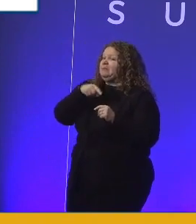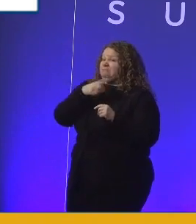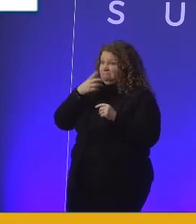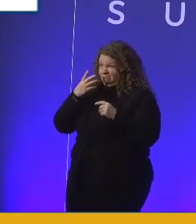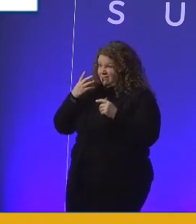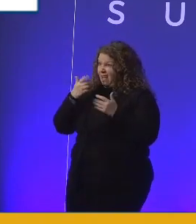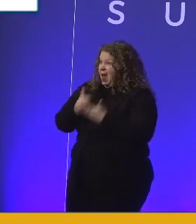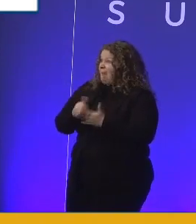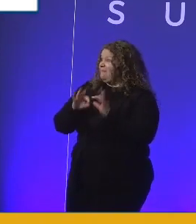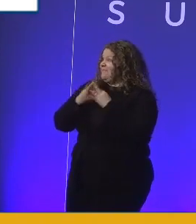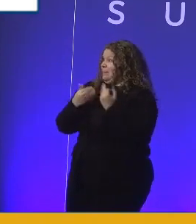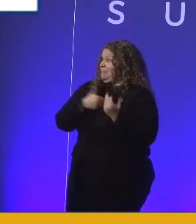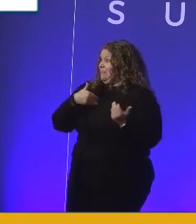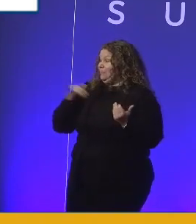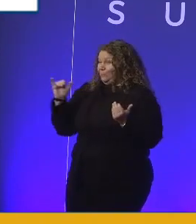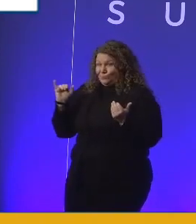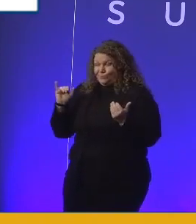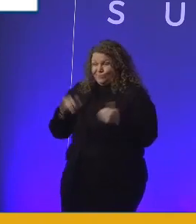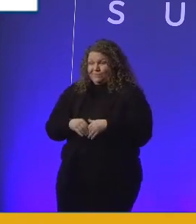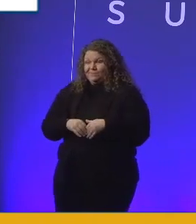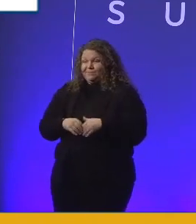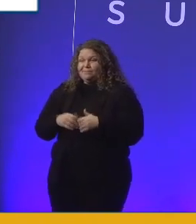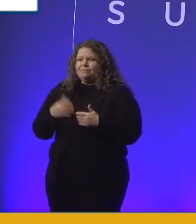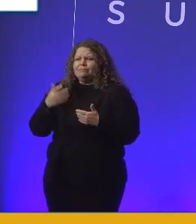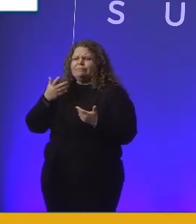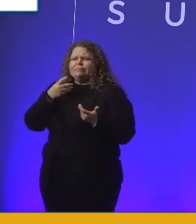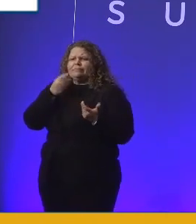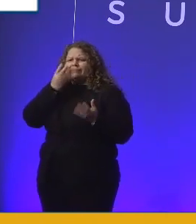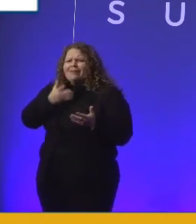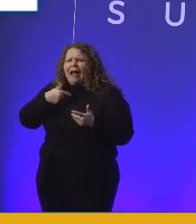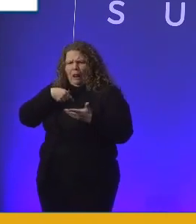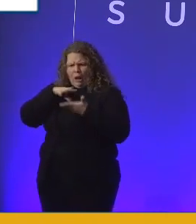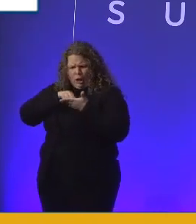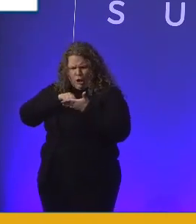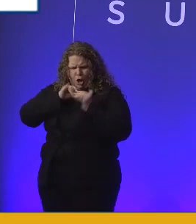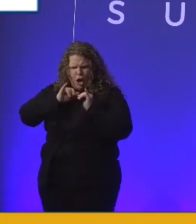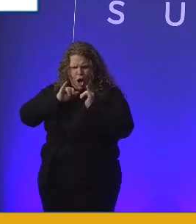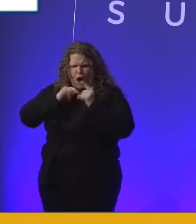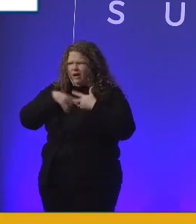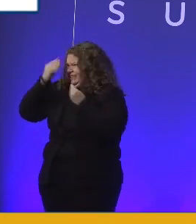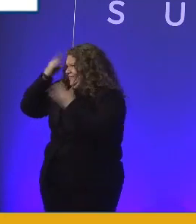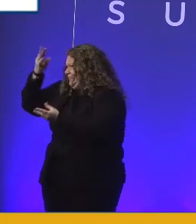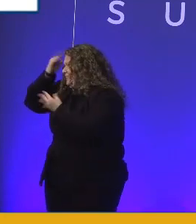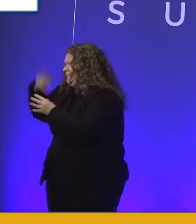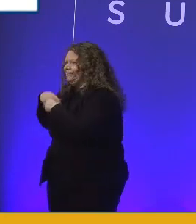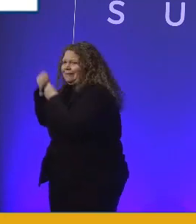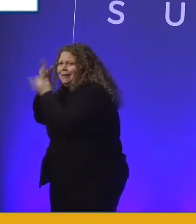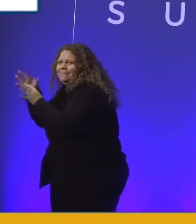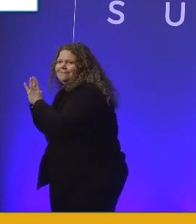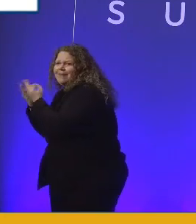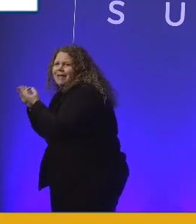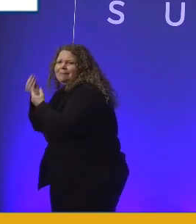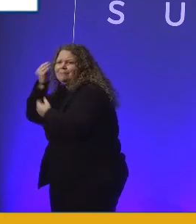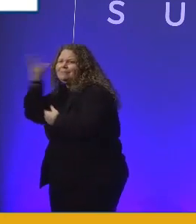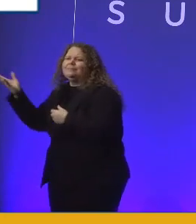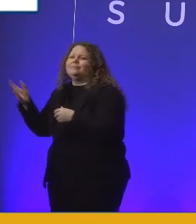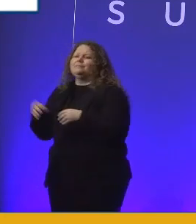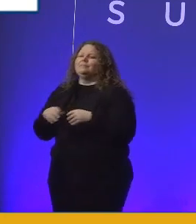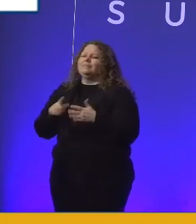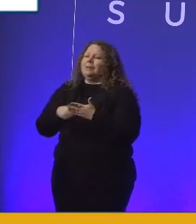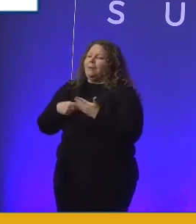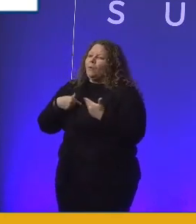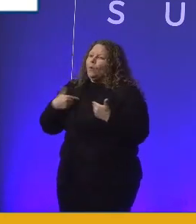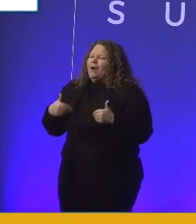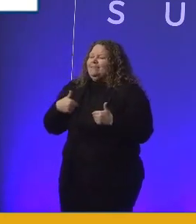They've been taking the learning home with them and making a difference there. It's been pretty overwhelming actually. But to think that there's